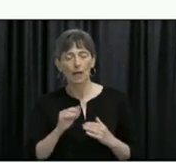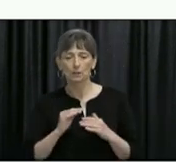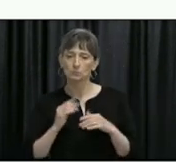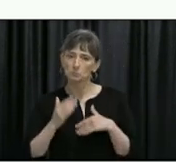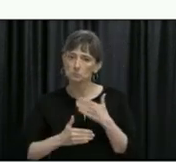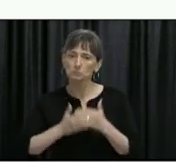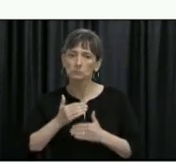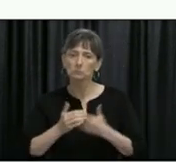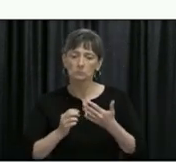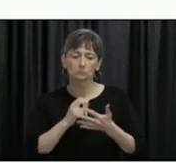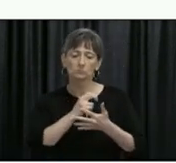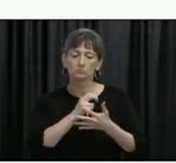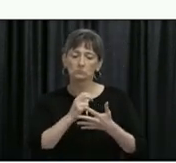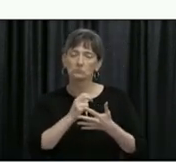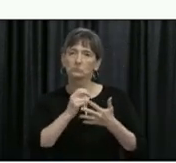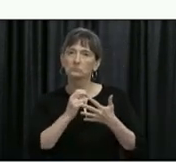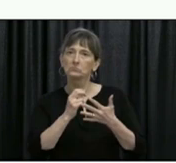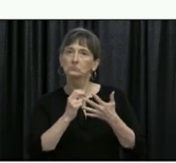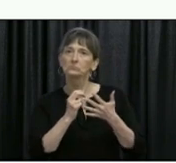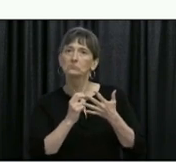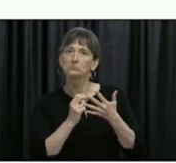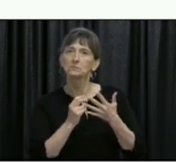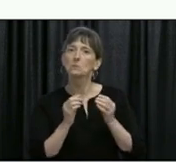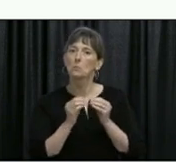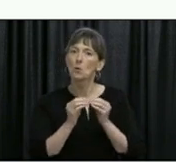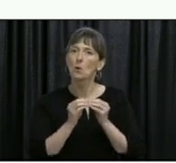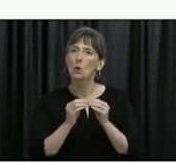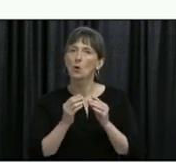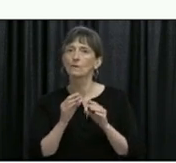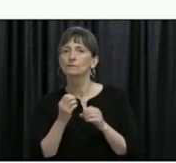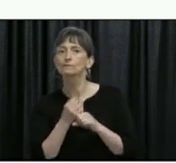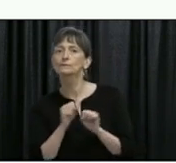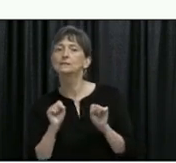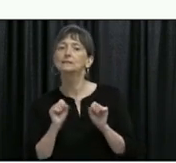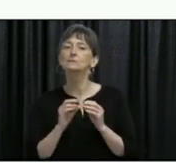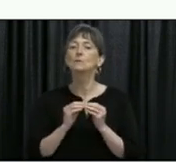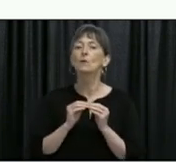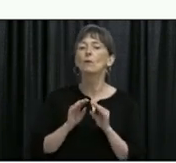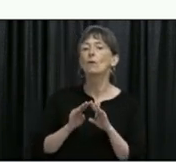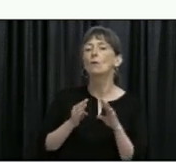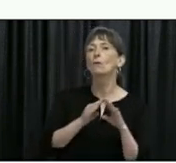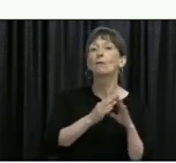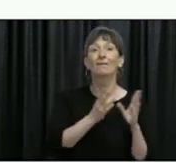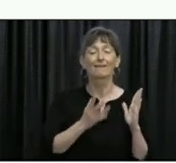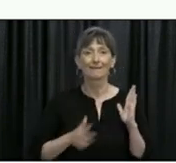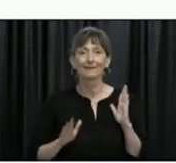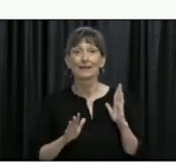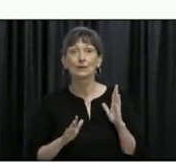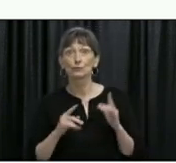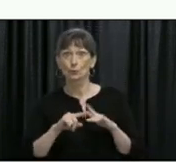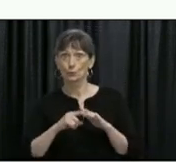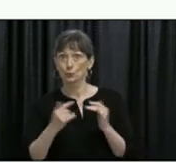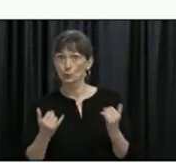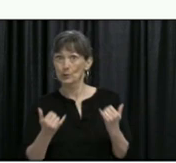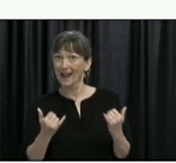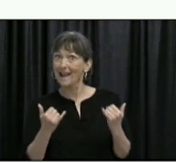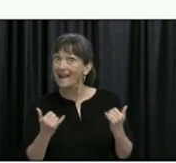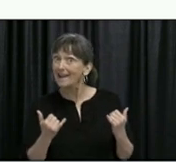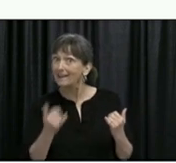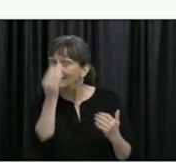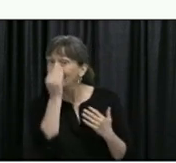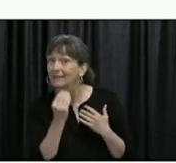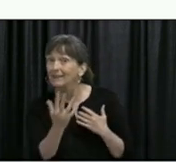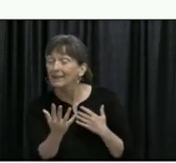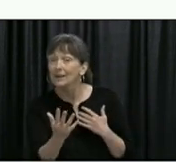many of the freedoms we temporarily lost due to COVID-19. So, with that in mind, effective today, people may further